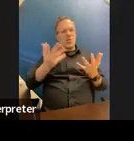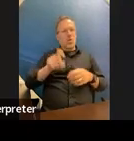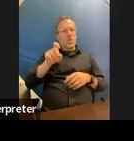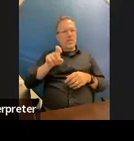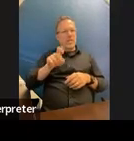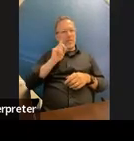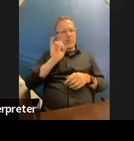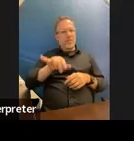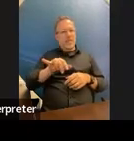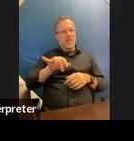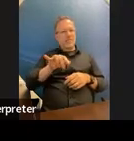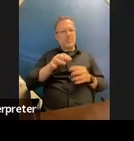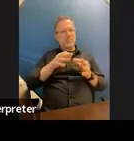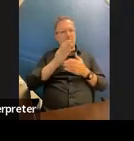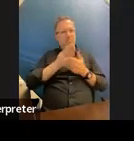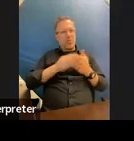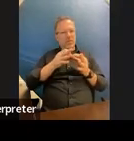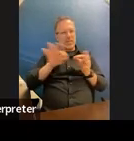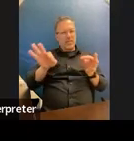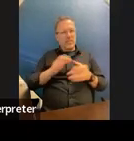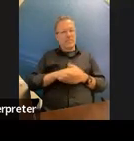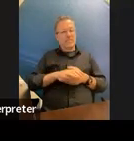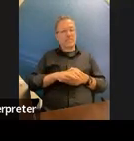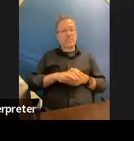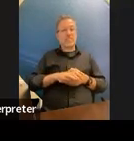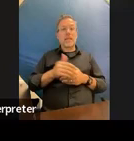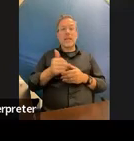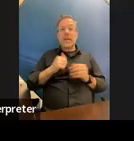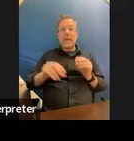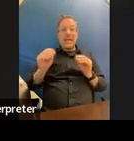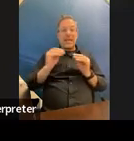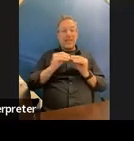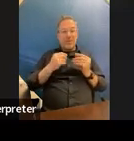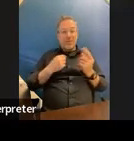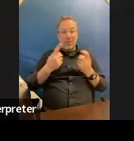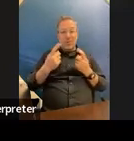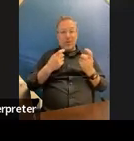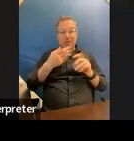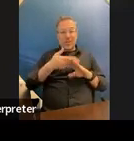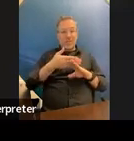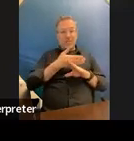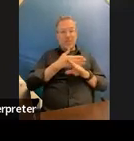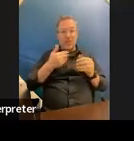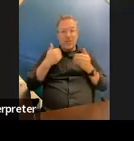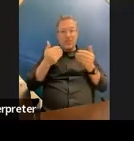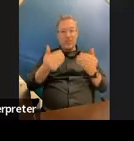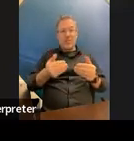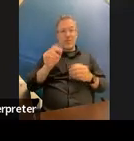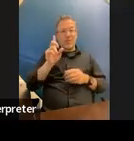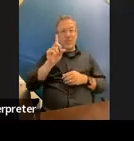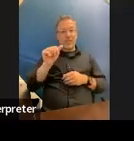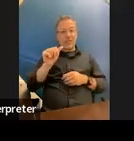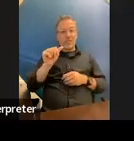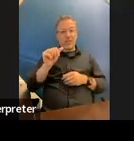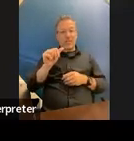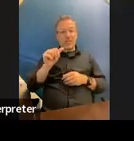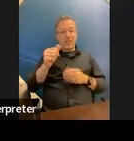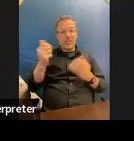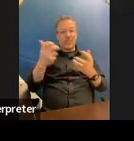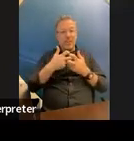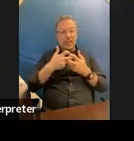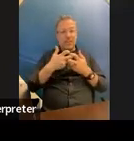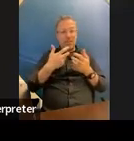any other questions before we move on to the disability alignment stuff